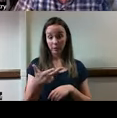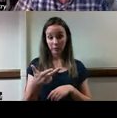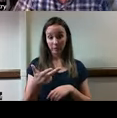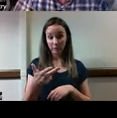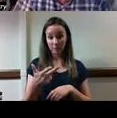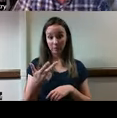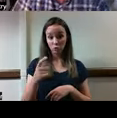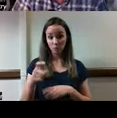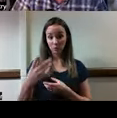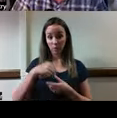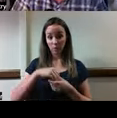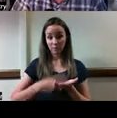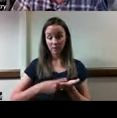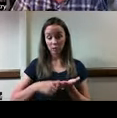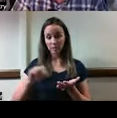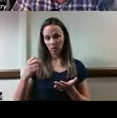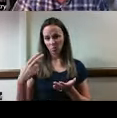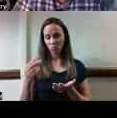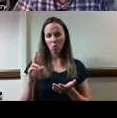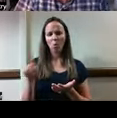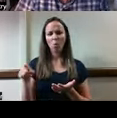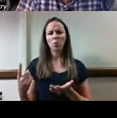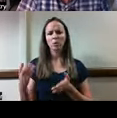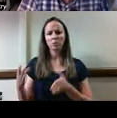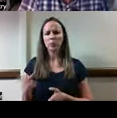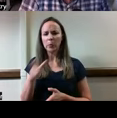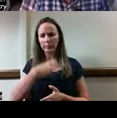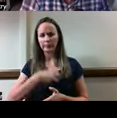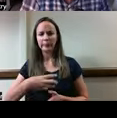situation or only the one who is complaining?